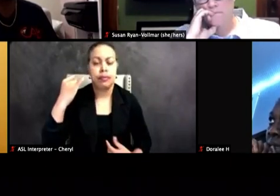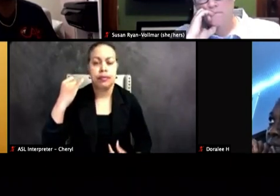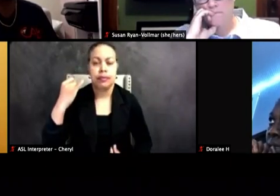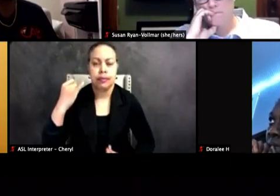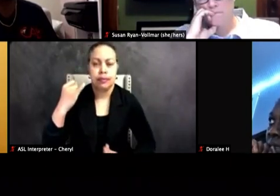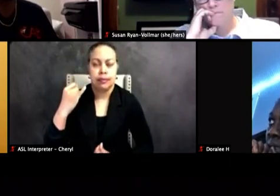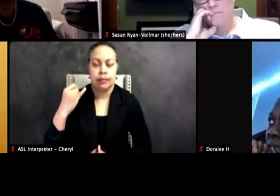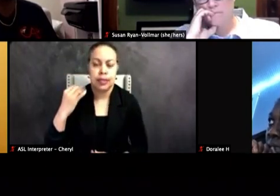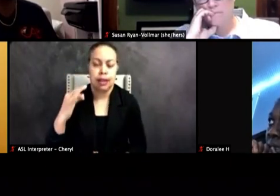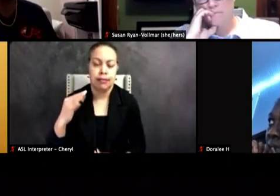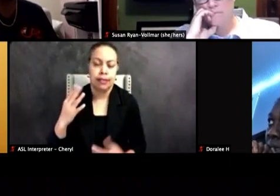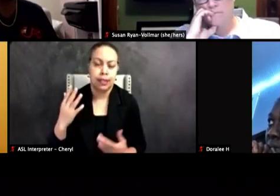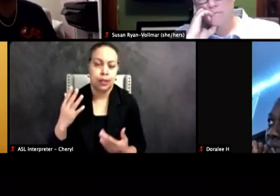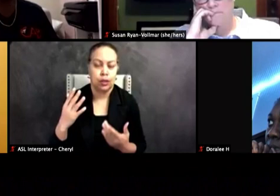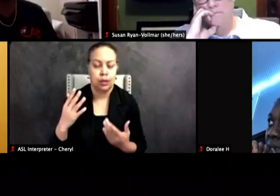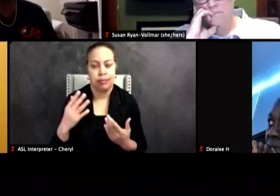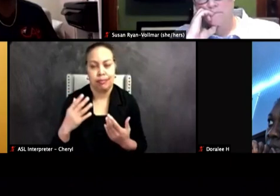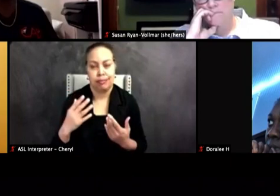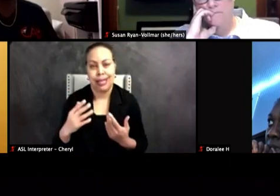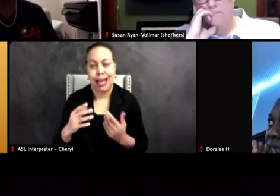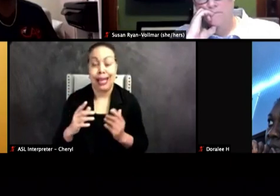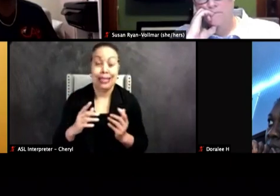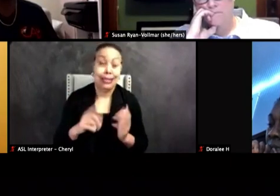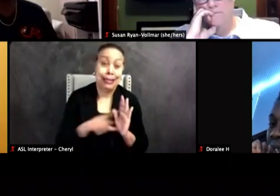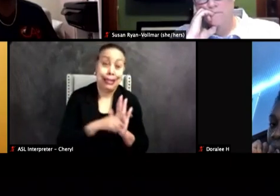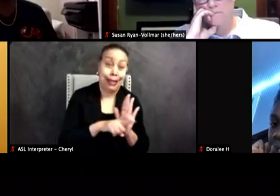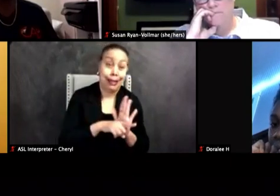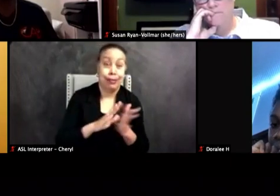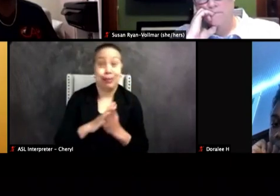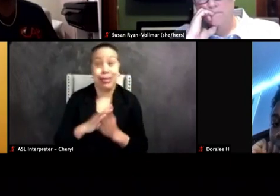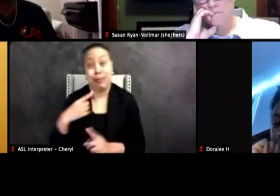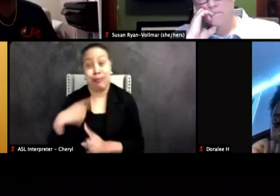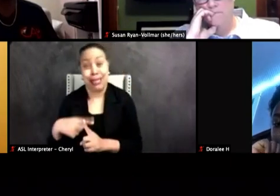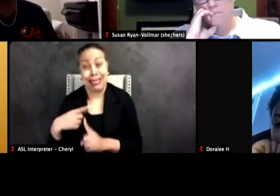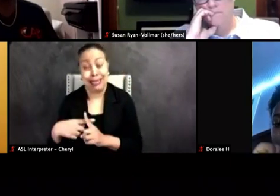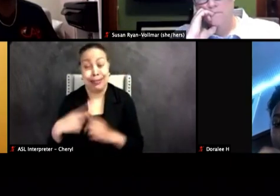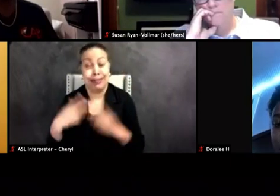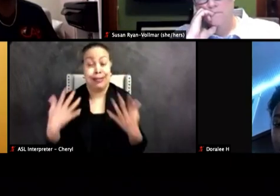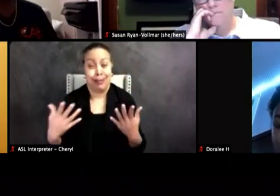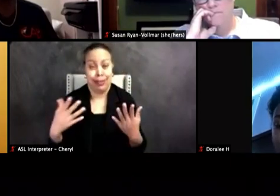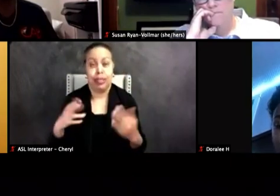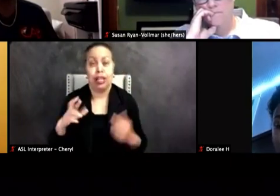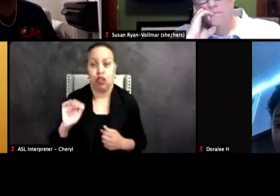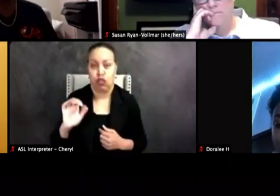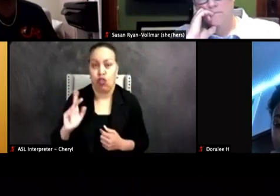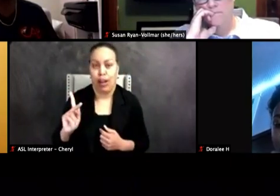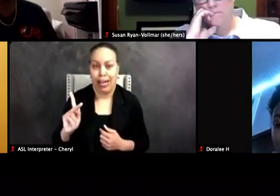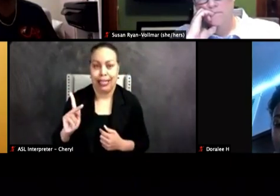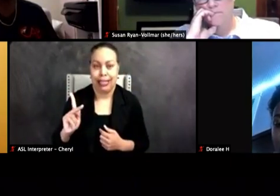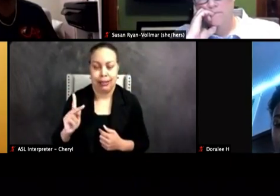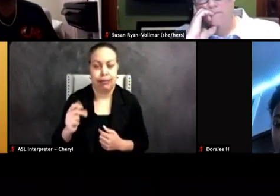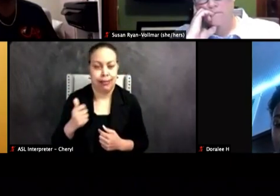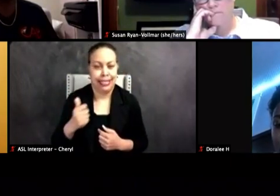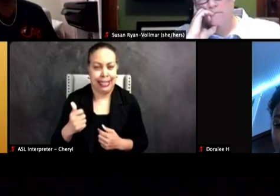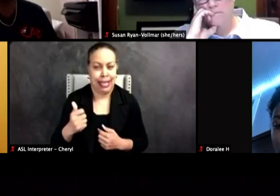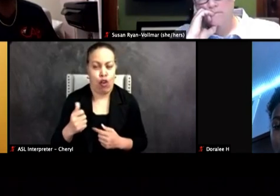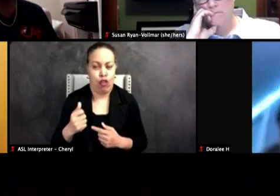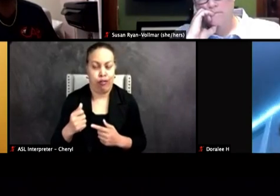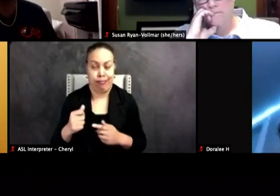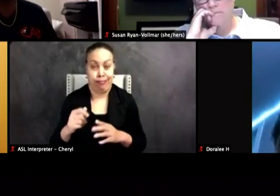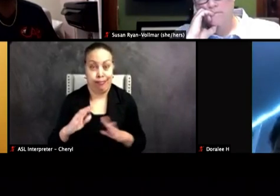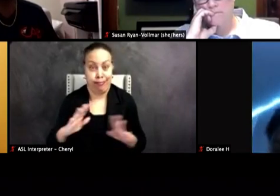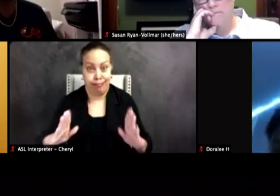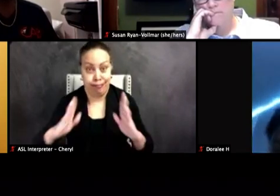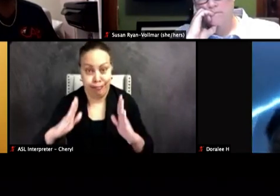turning, it's the lemonade out of lemons, turning negatives into positive. Rick put himself into the spotlight,